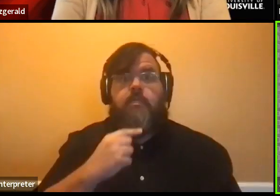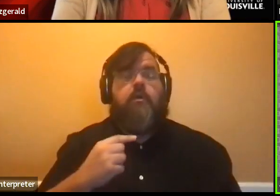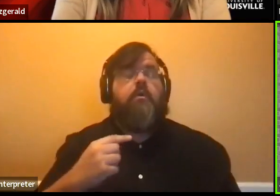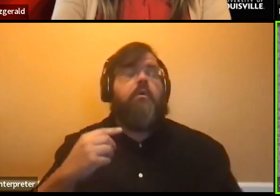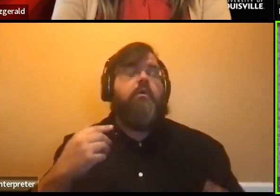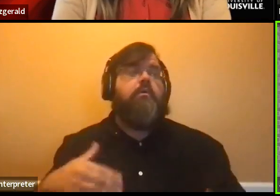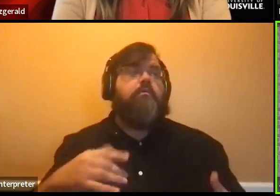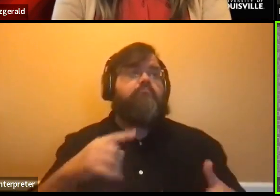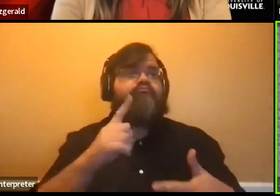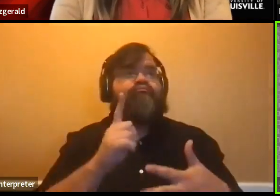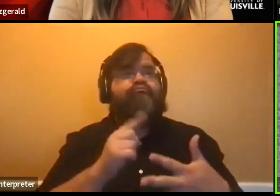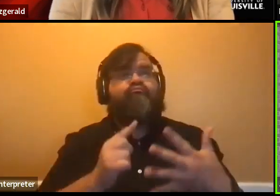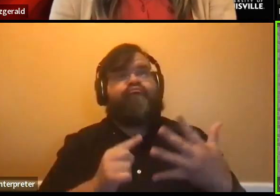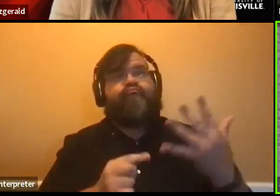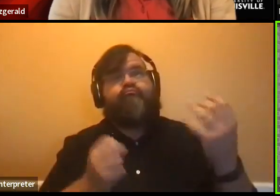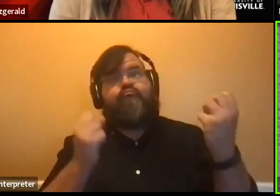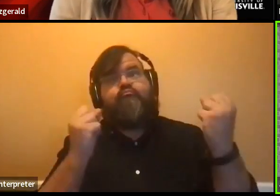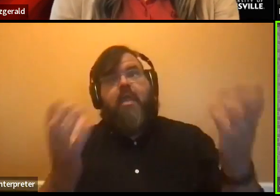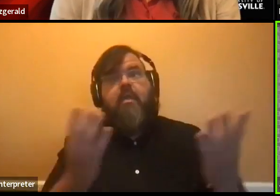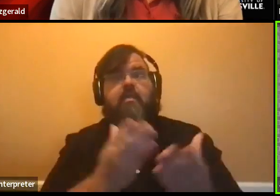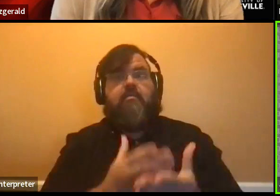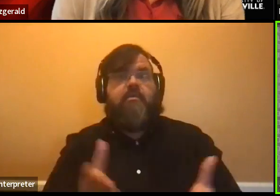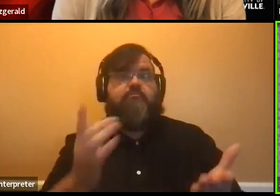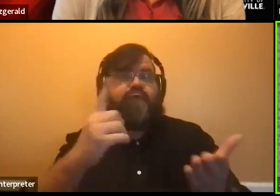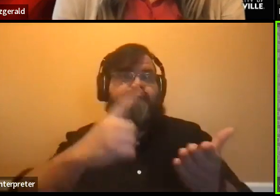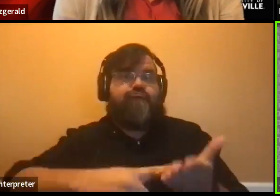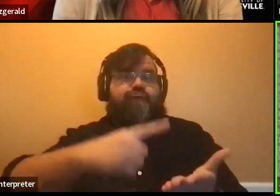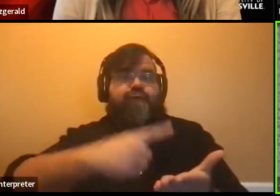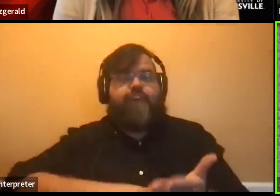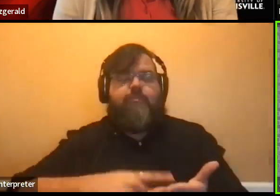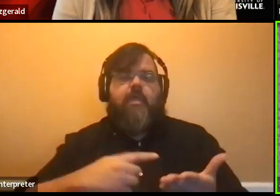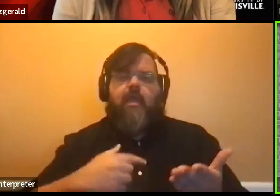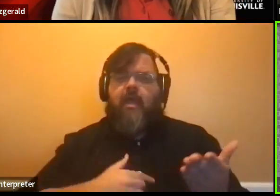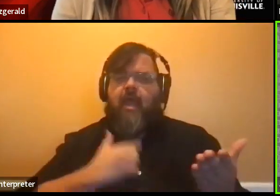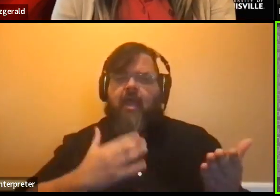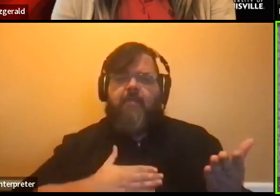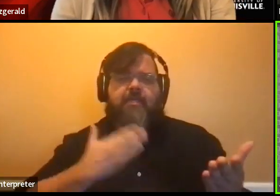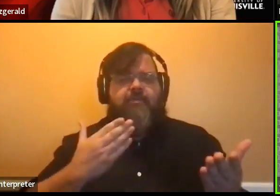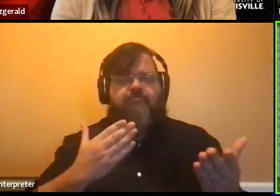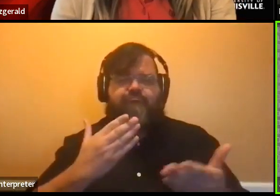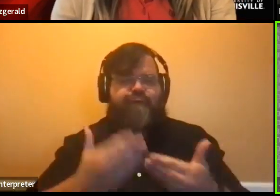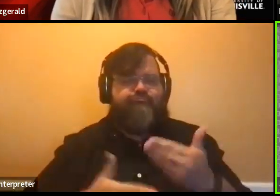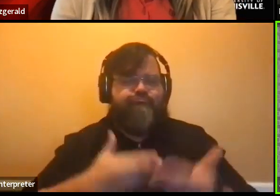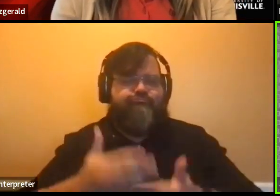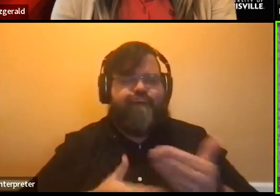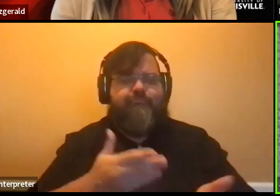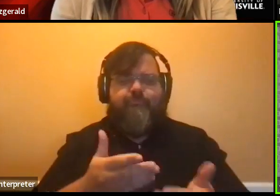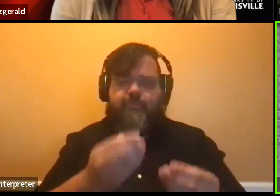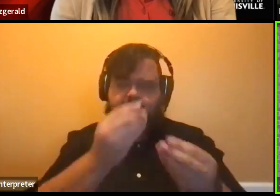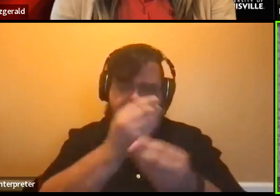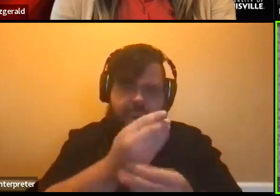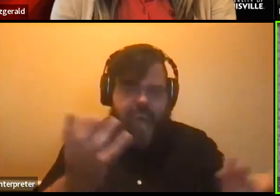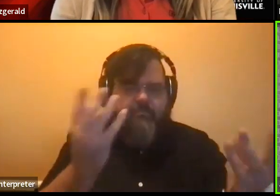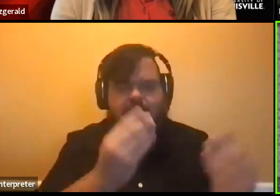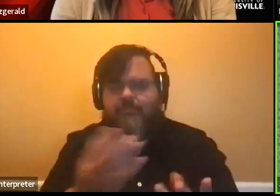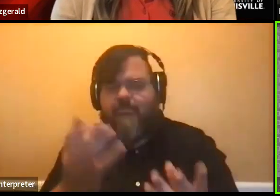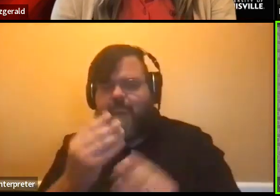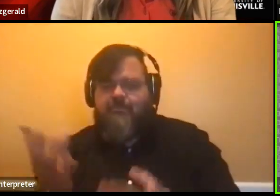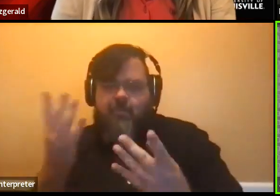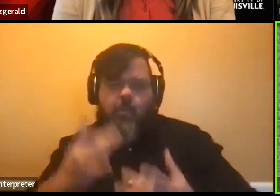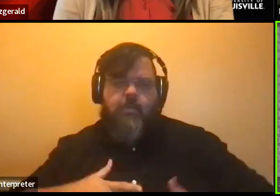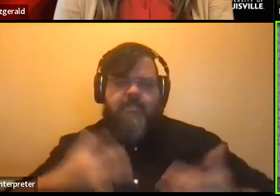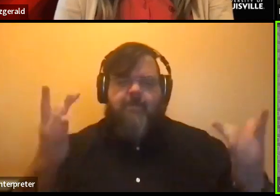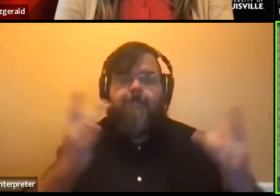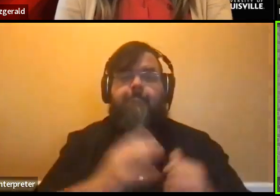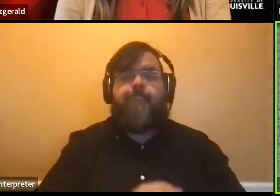areas. And so we are happy to share all kinds of information in different areas. But the way that I